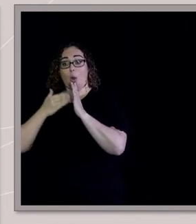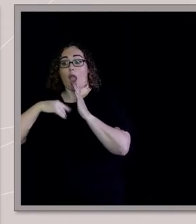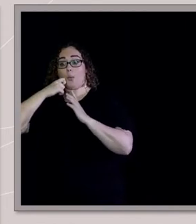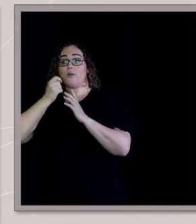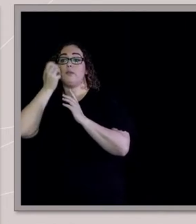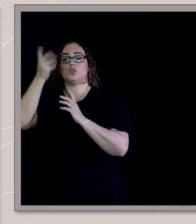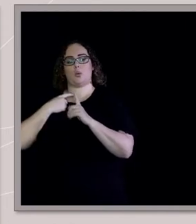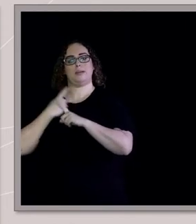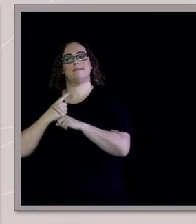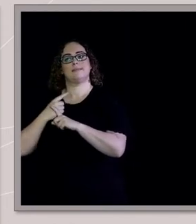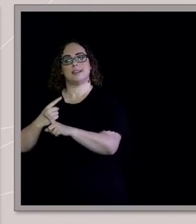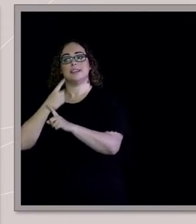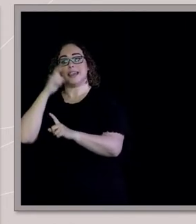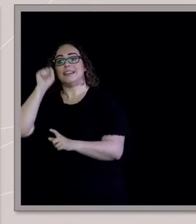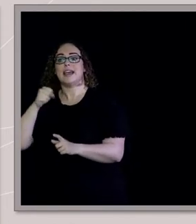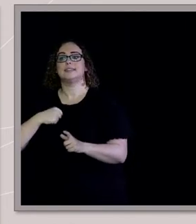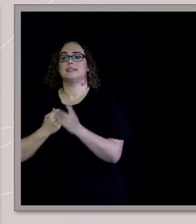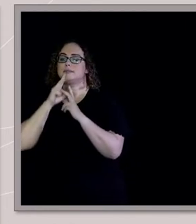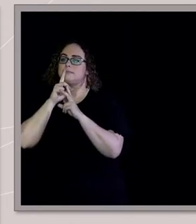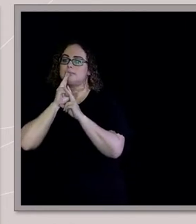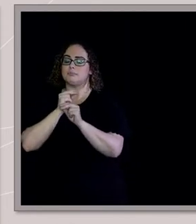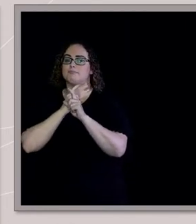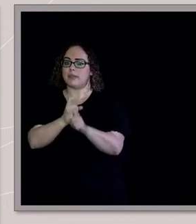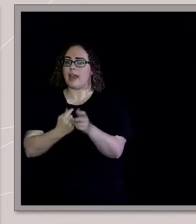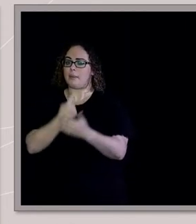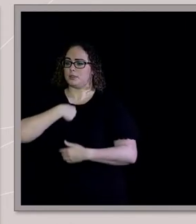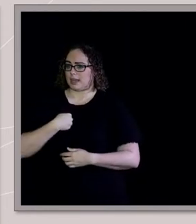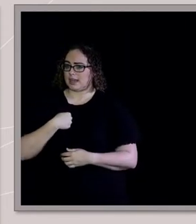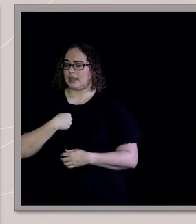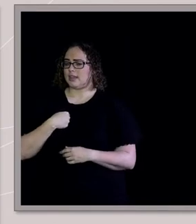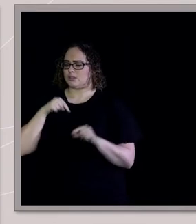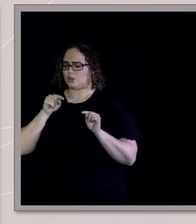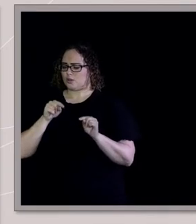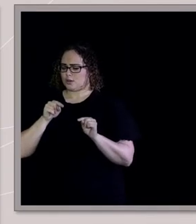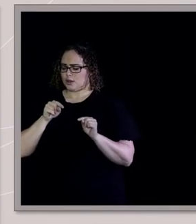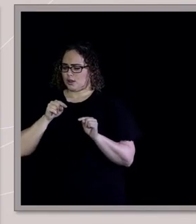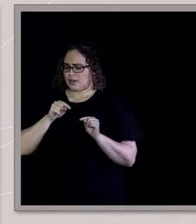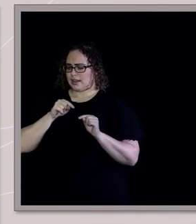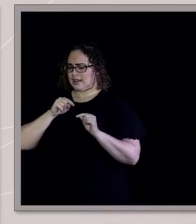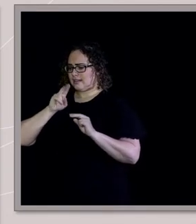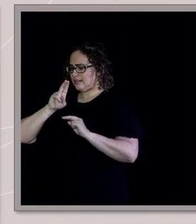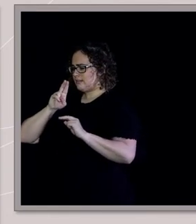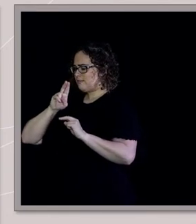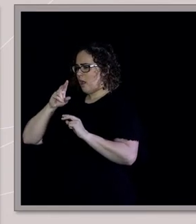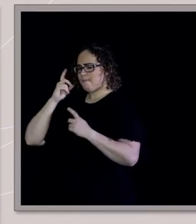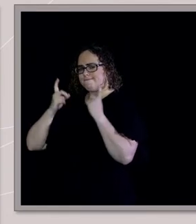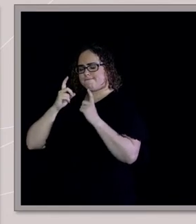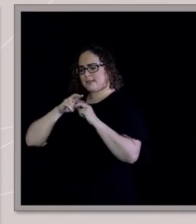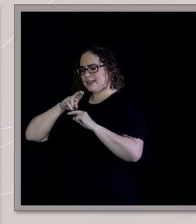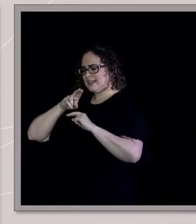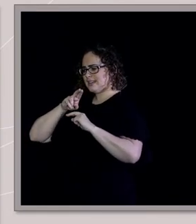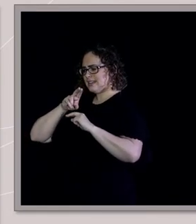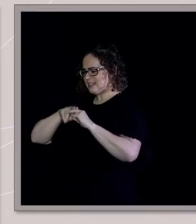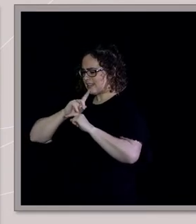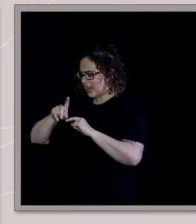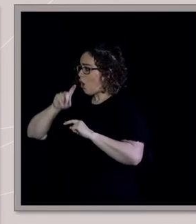And so, I prayed to him and said, look, it's not like yours and mum's. It's kind of a bit simple. He goes, no, that's okay. It can, it can develop. God can, you know, keep giving you